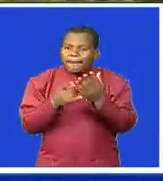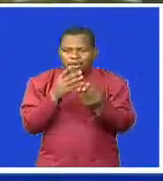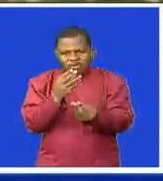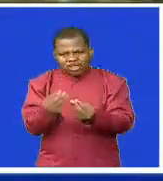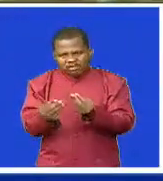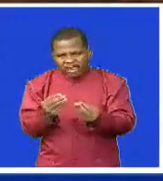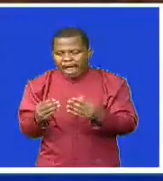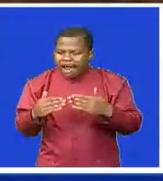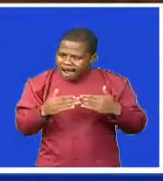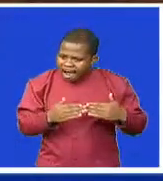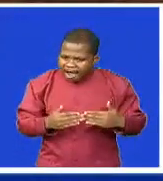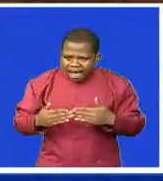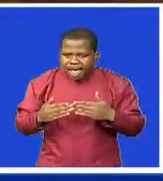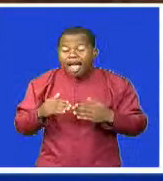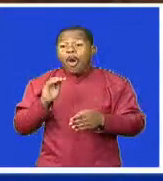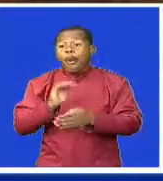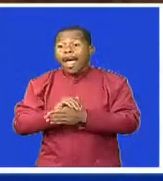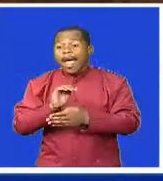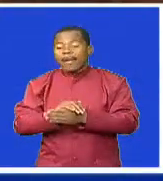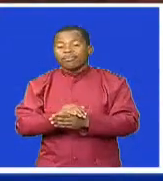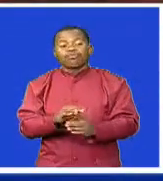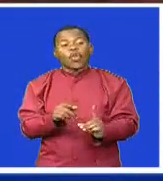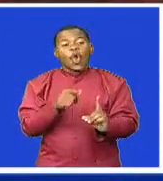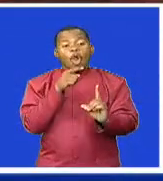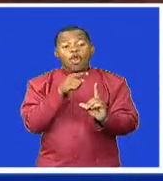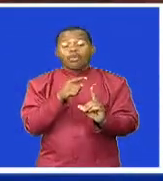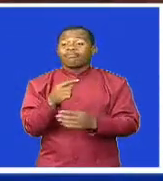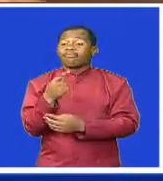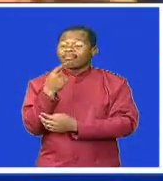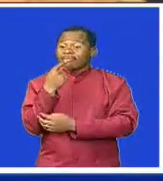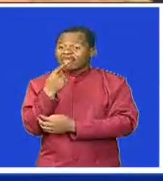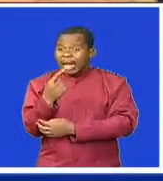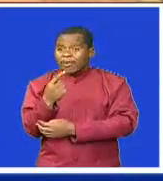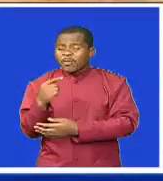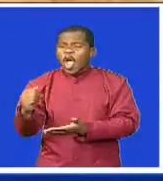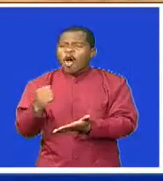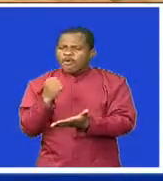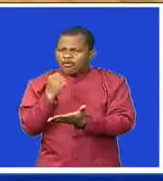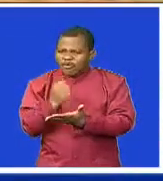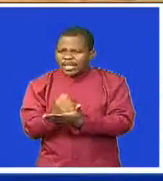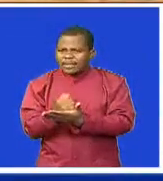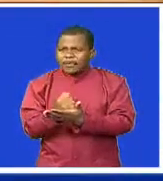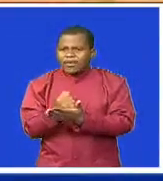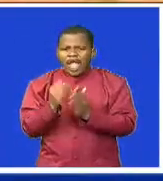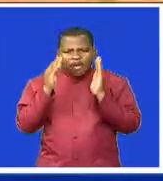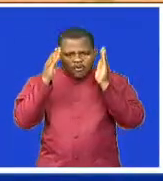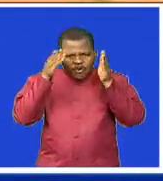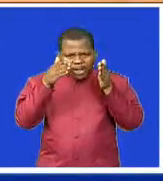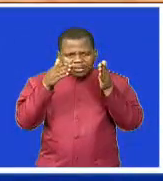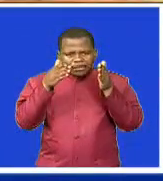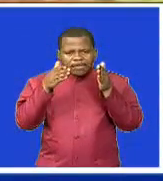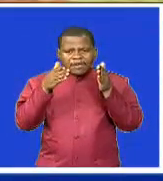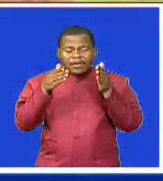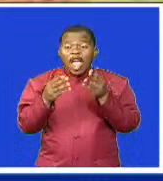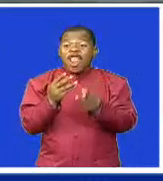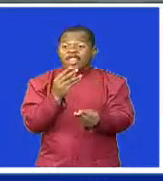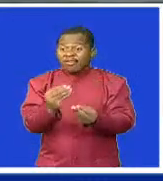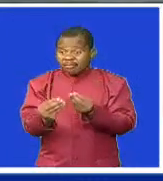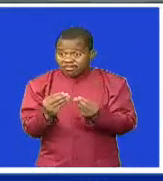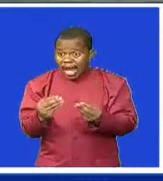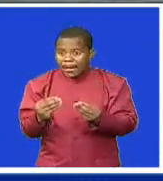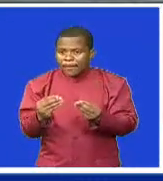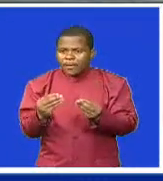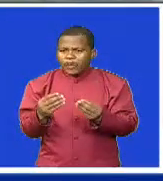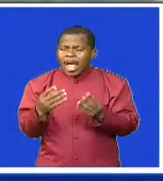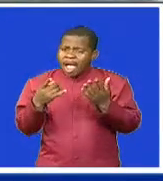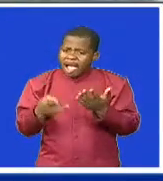looked after. He says as an office, they have been tasked to get these children and ensure that they are well looked after wherever they are. The